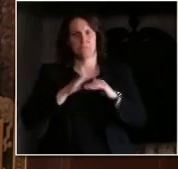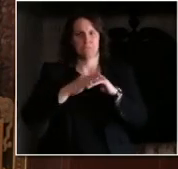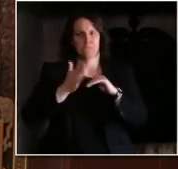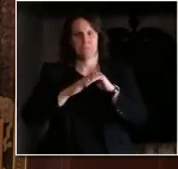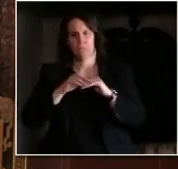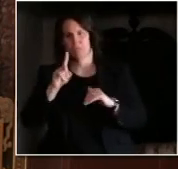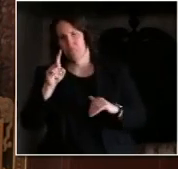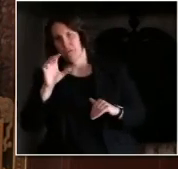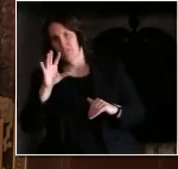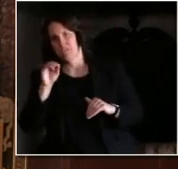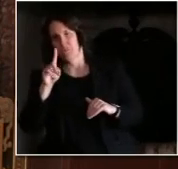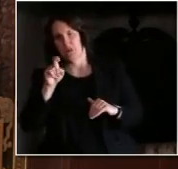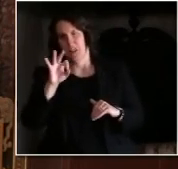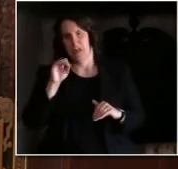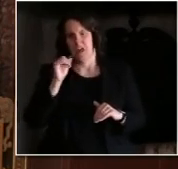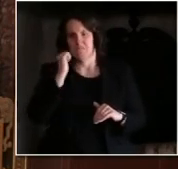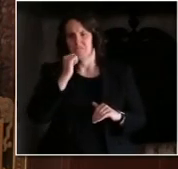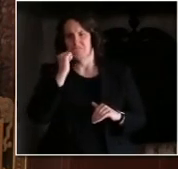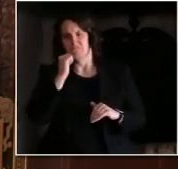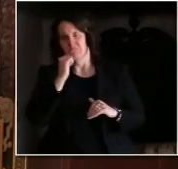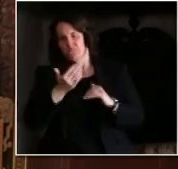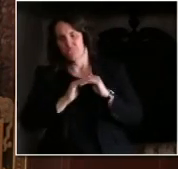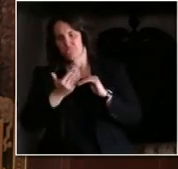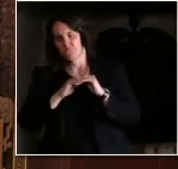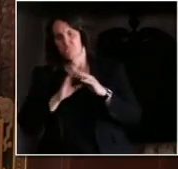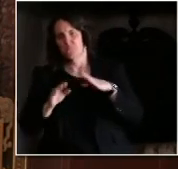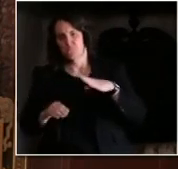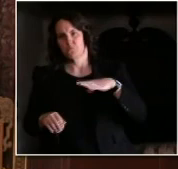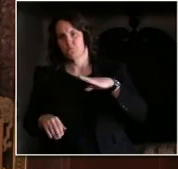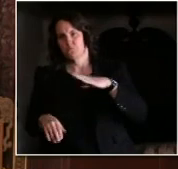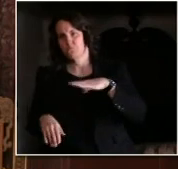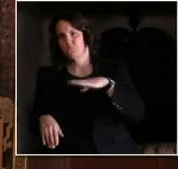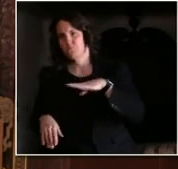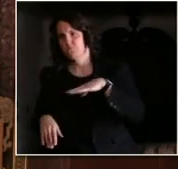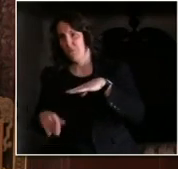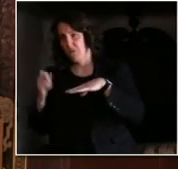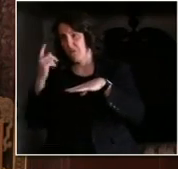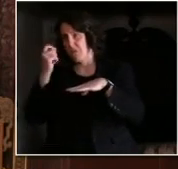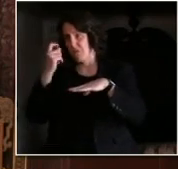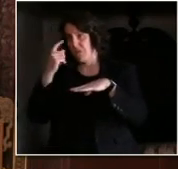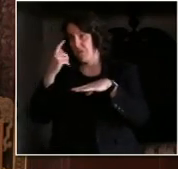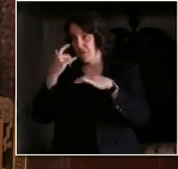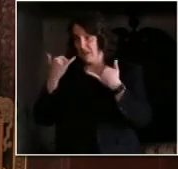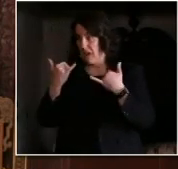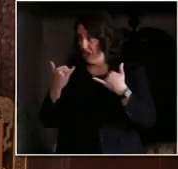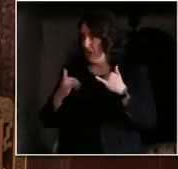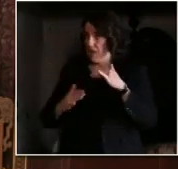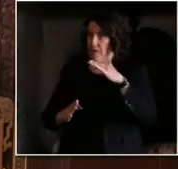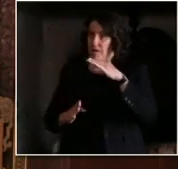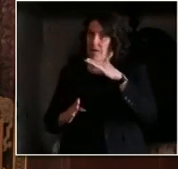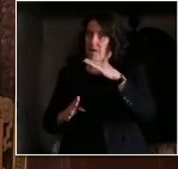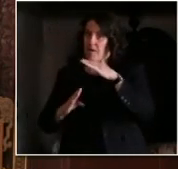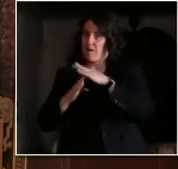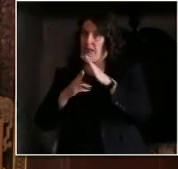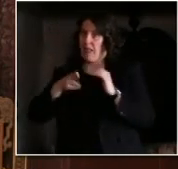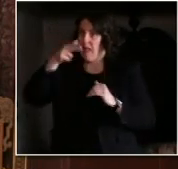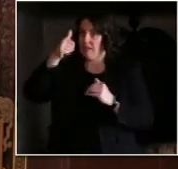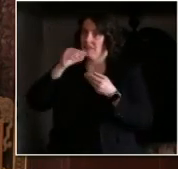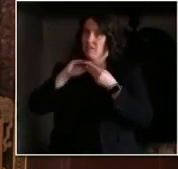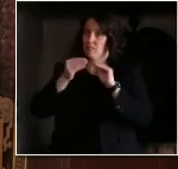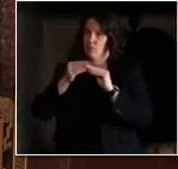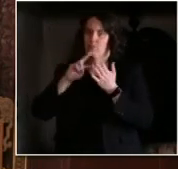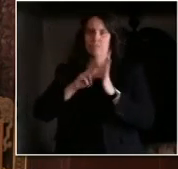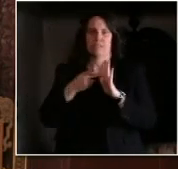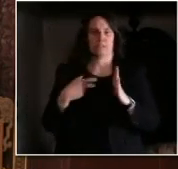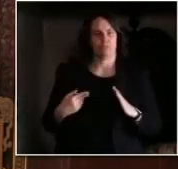And so if we are at the peak, it's a slow spread out peak, which is exactly what we wanted to see.